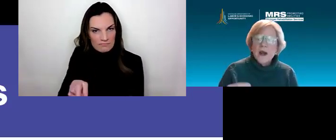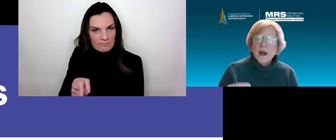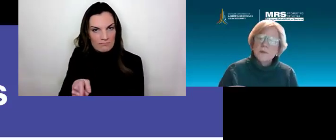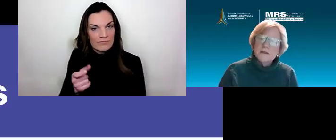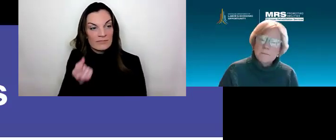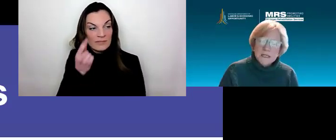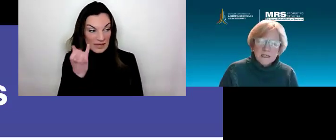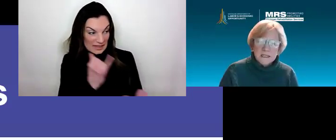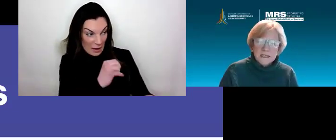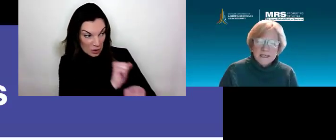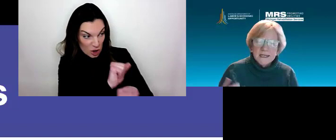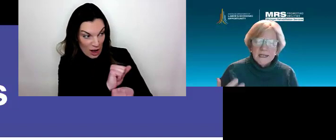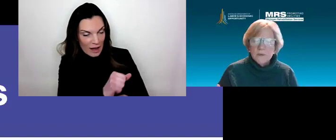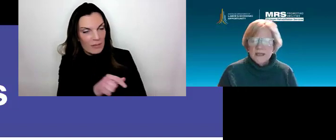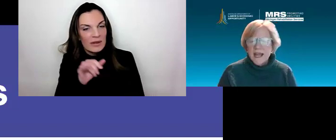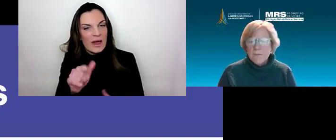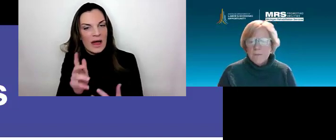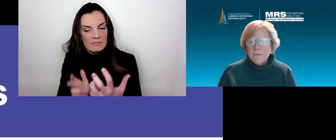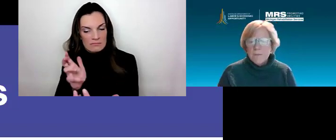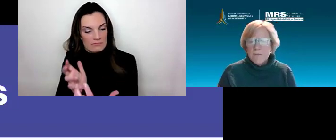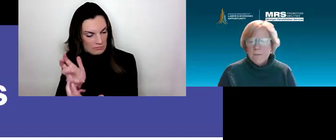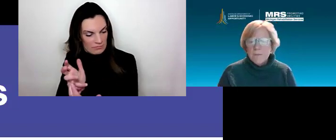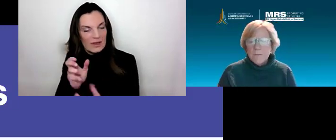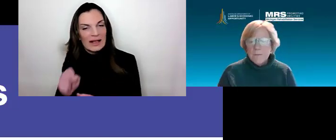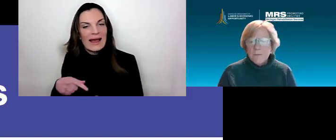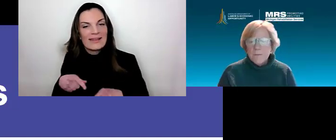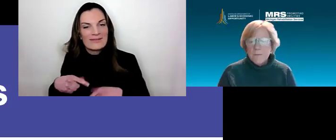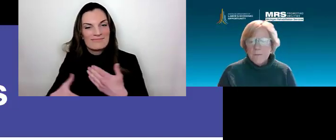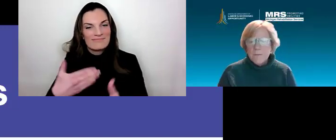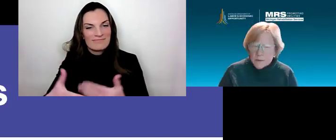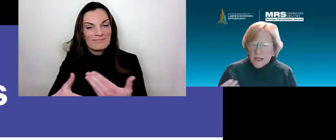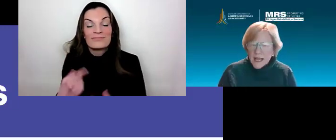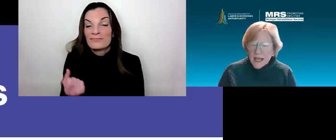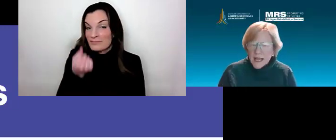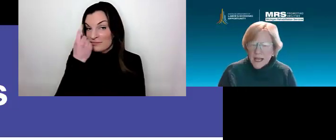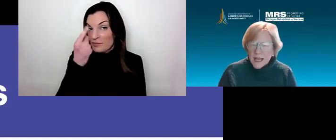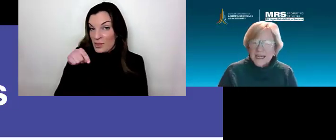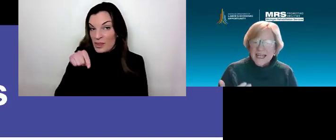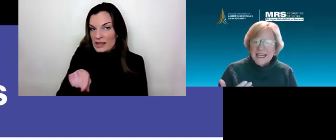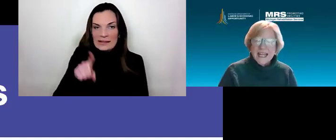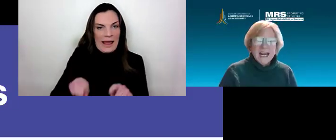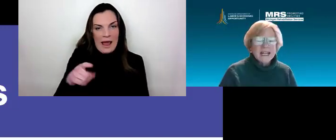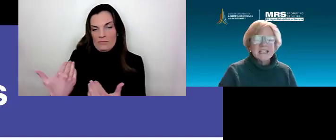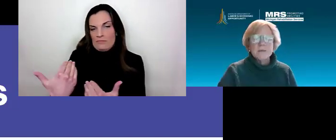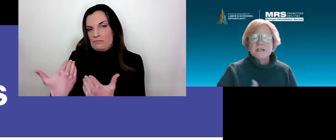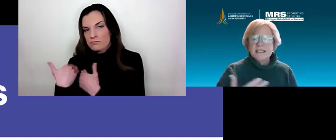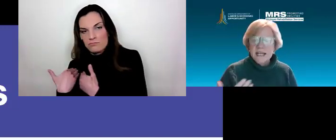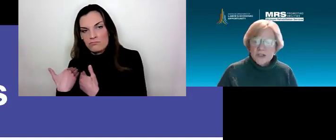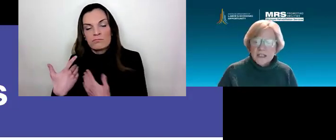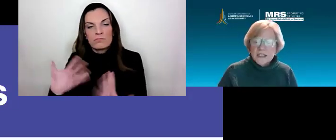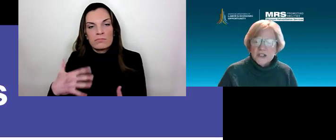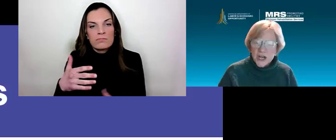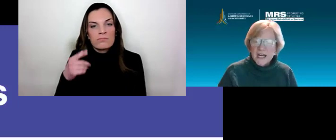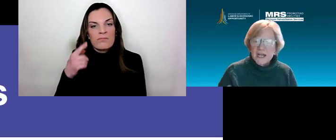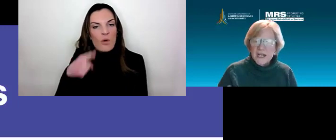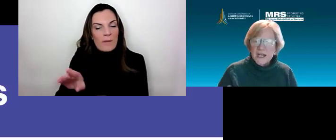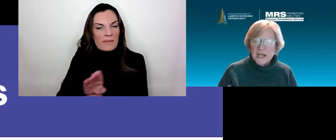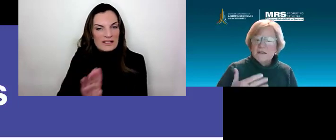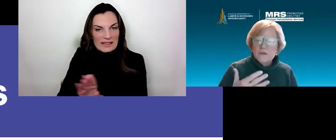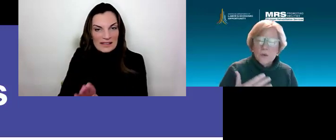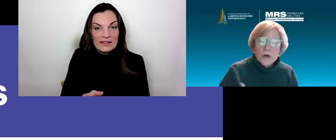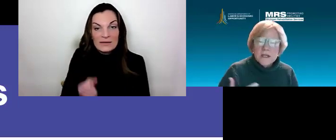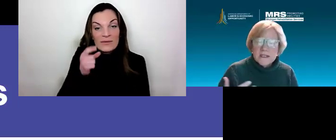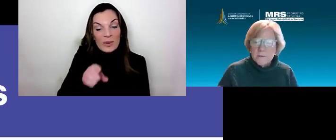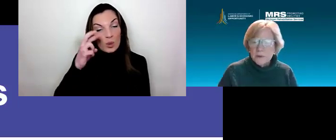undue hardship on the business. And what that means is that a reasonable accommodation cannot substantially change